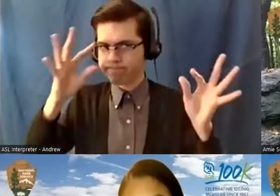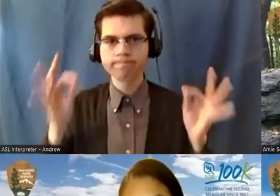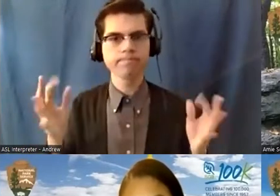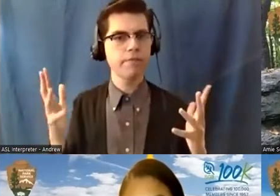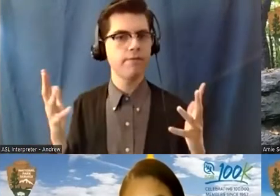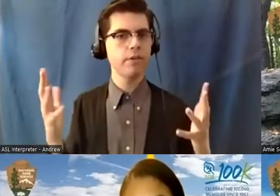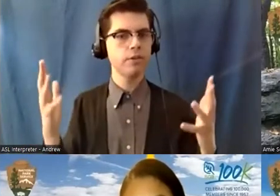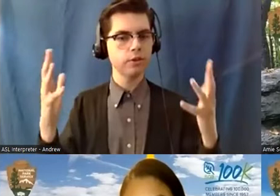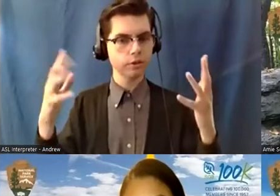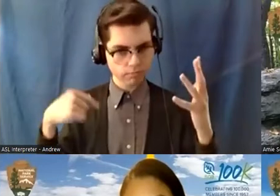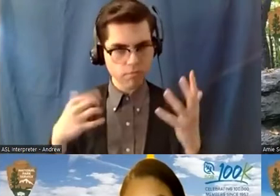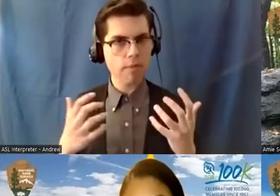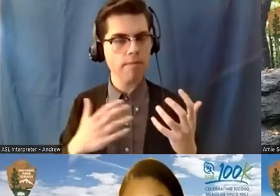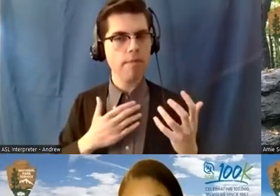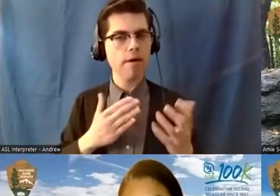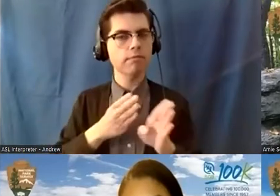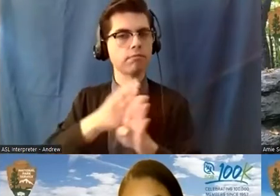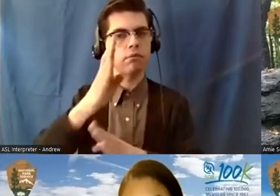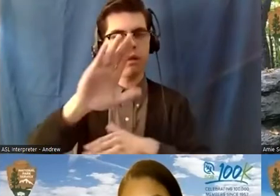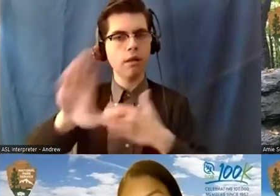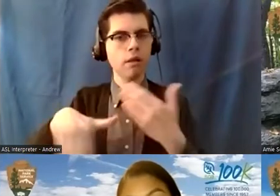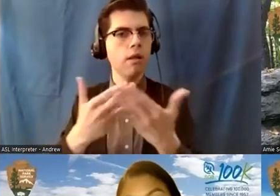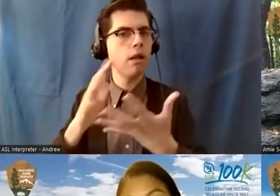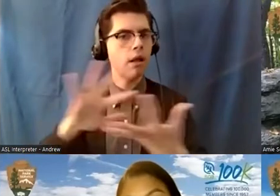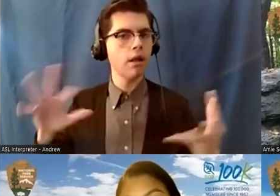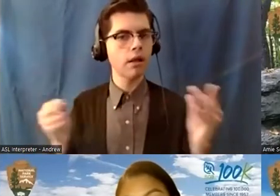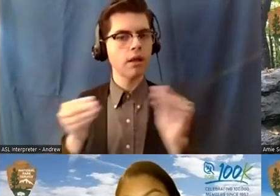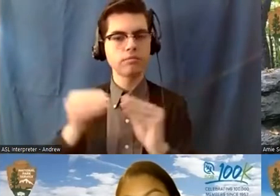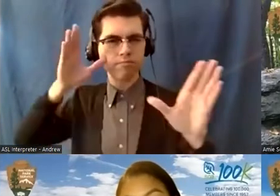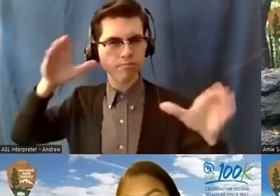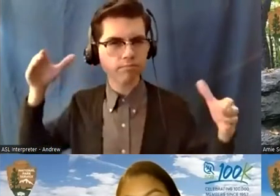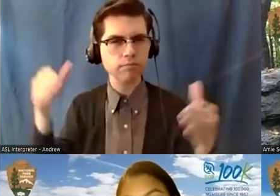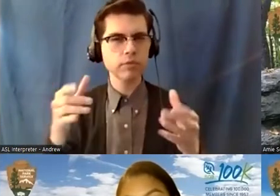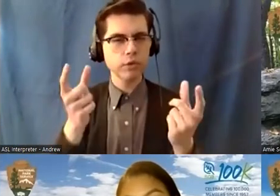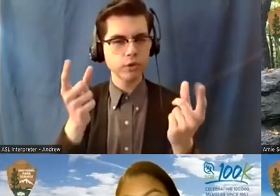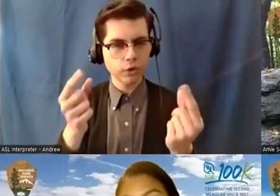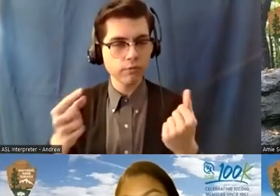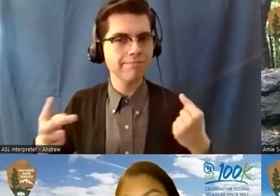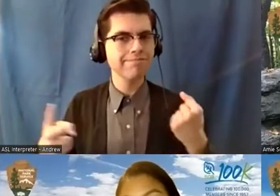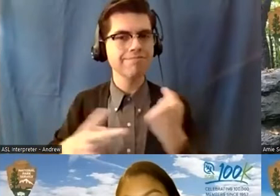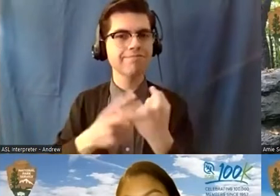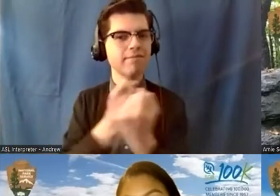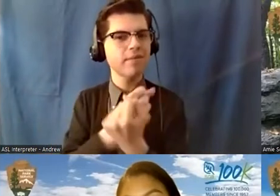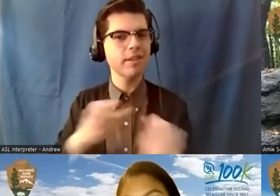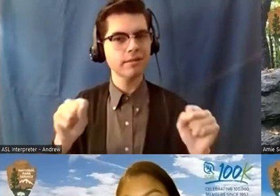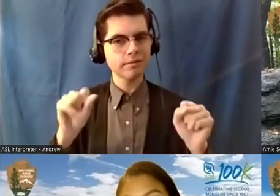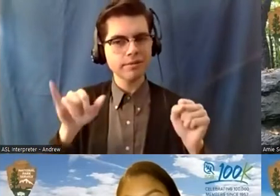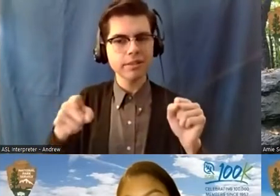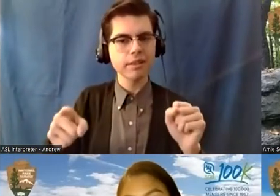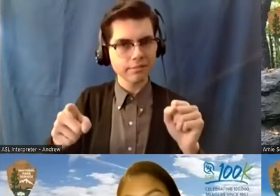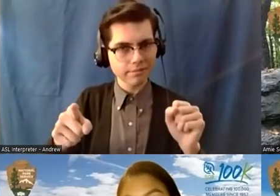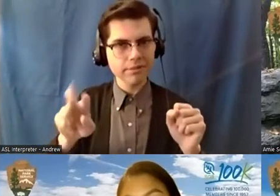that I wanted to dedicate my career to trying to help save this magnificent endangered species. So